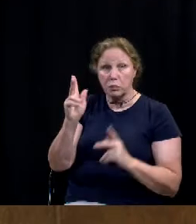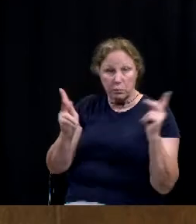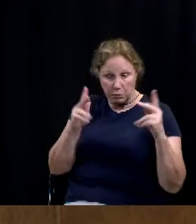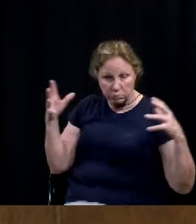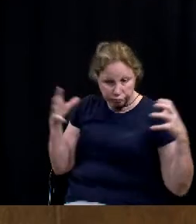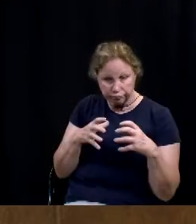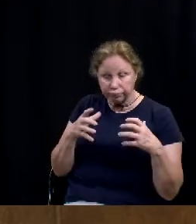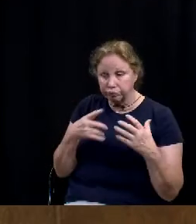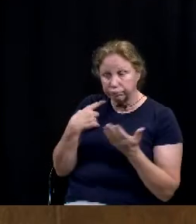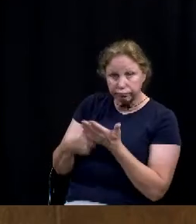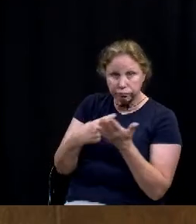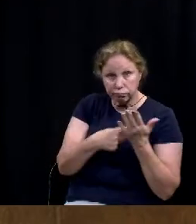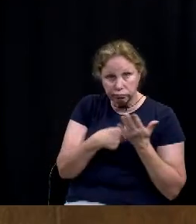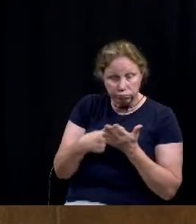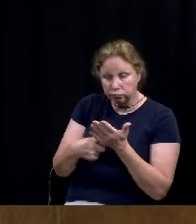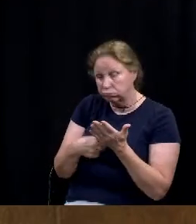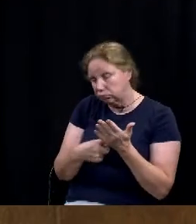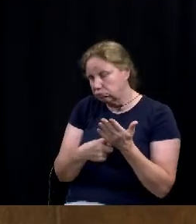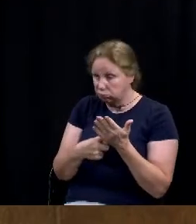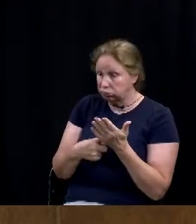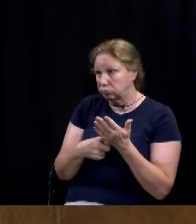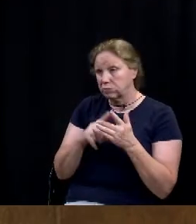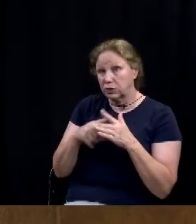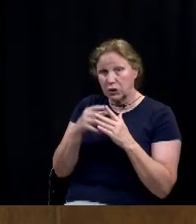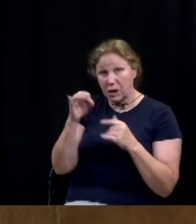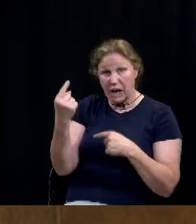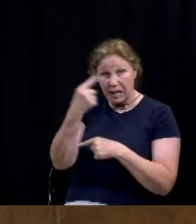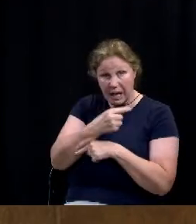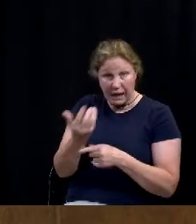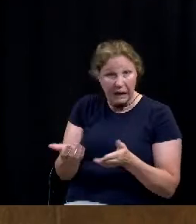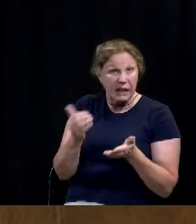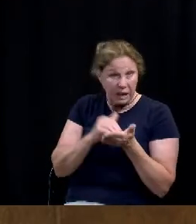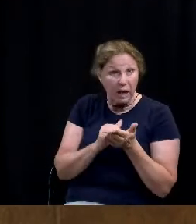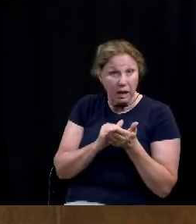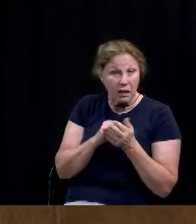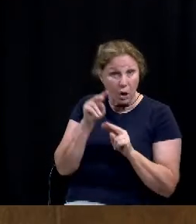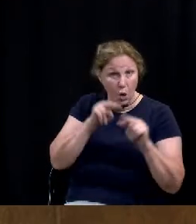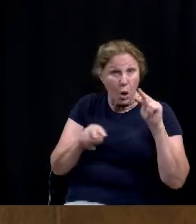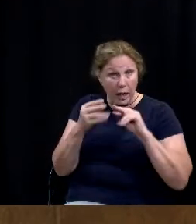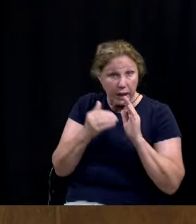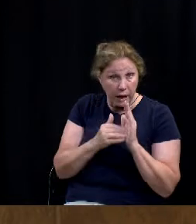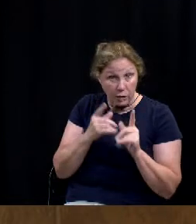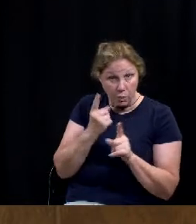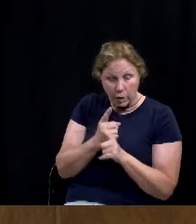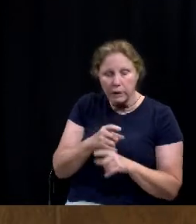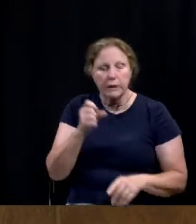say, you know, let's start the 90-day process and look at it one more time or whatever.